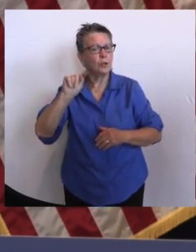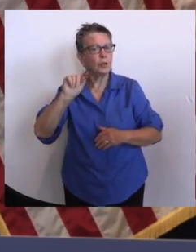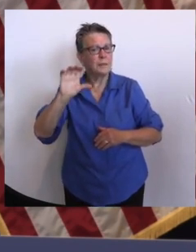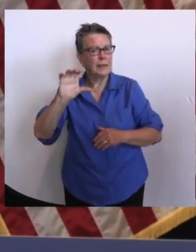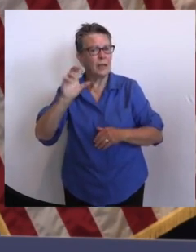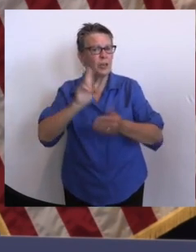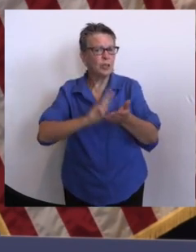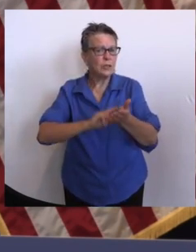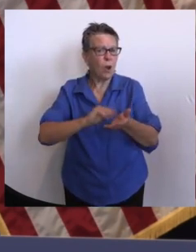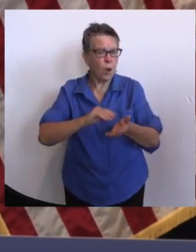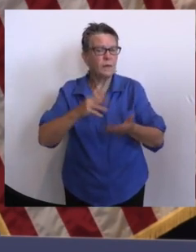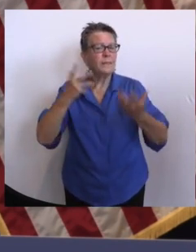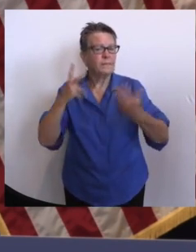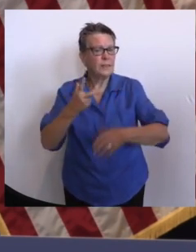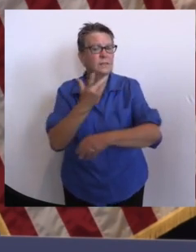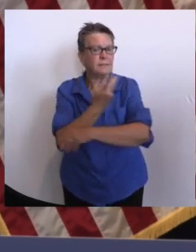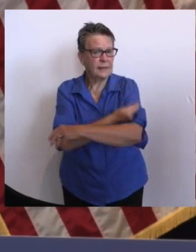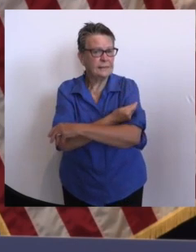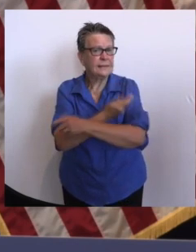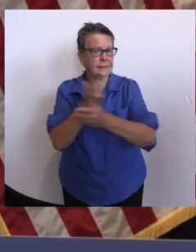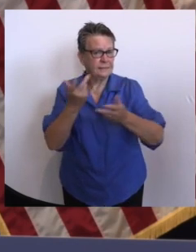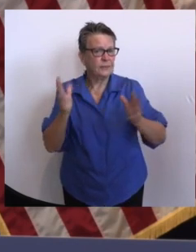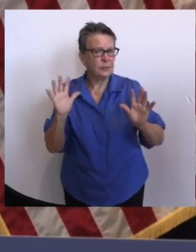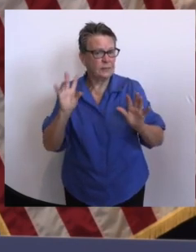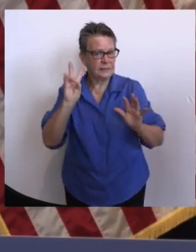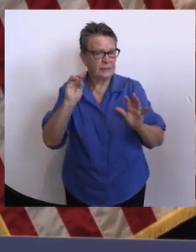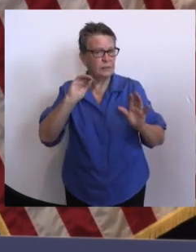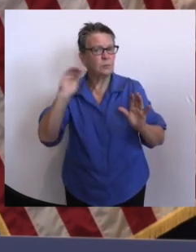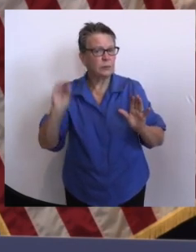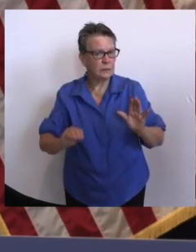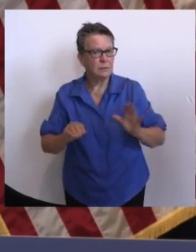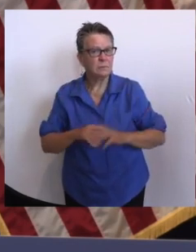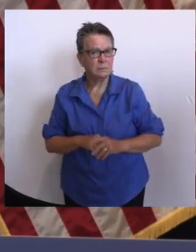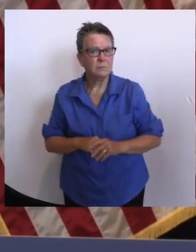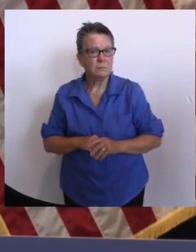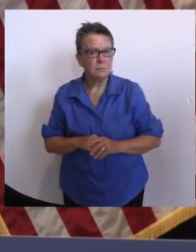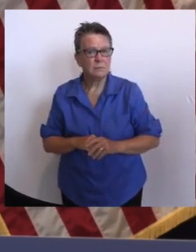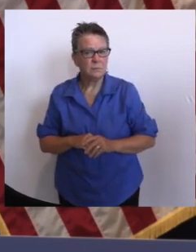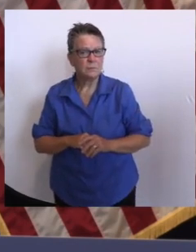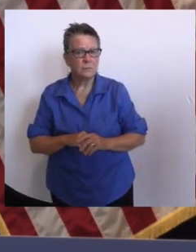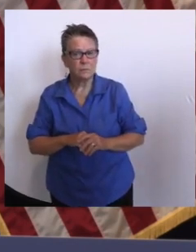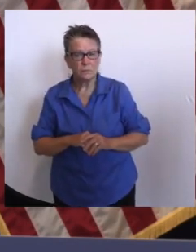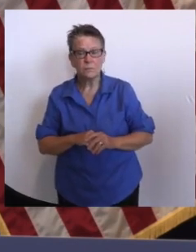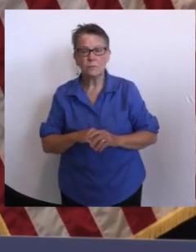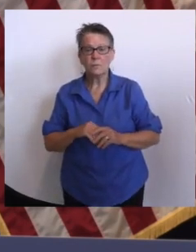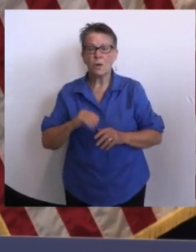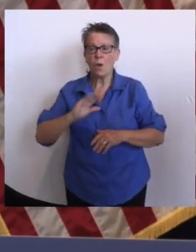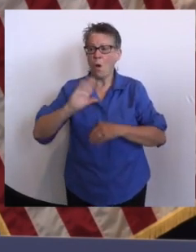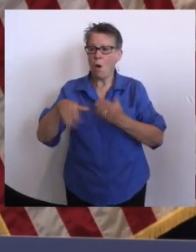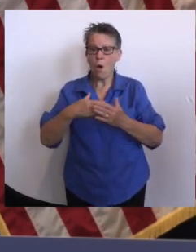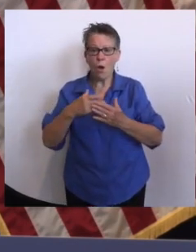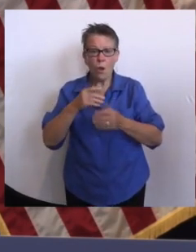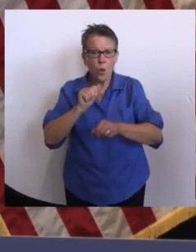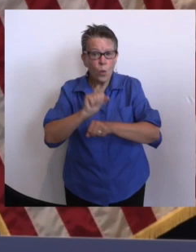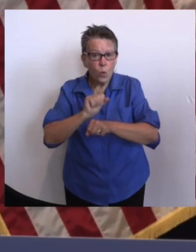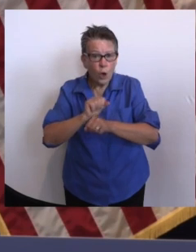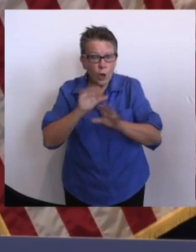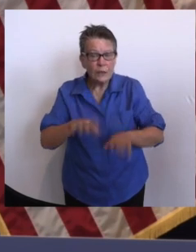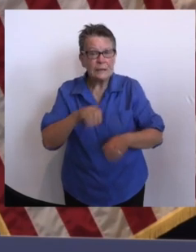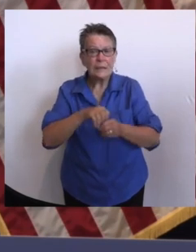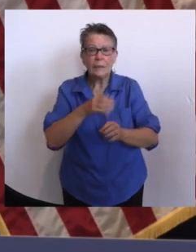2021, all workers in preschool through grade 12 will be required to be fully vaccinated or again subject to testing.